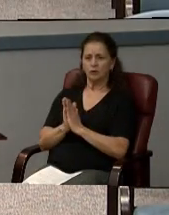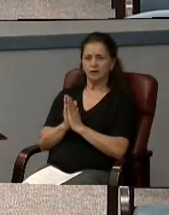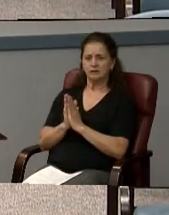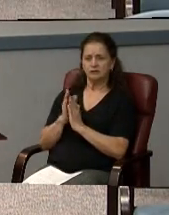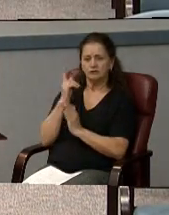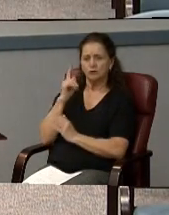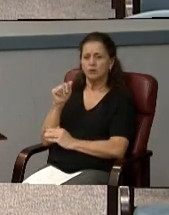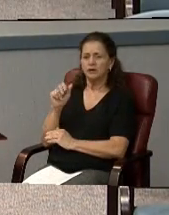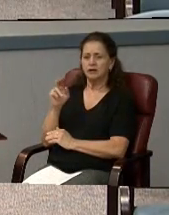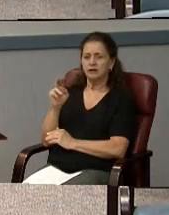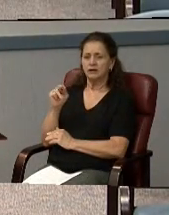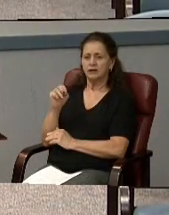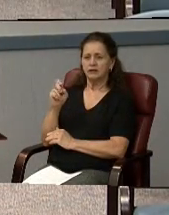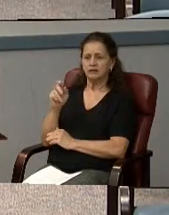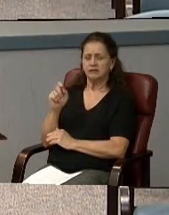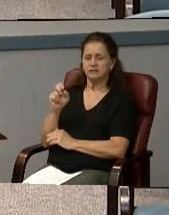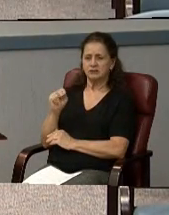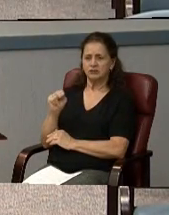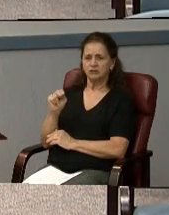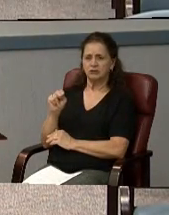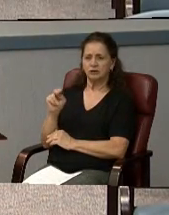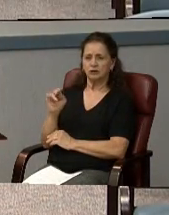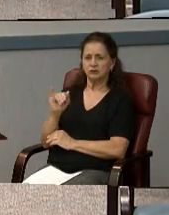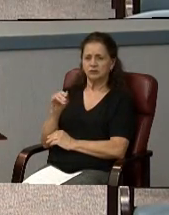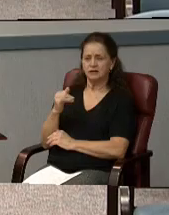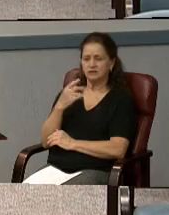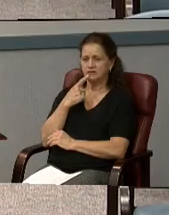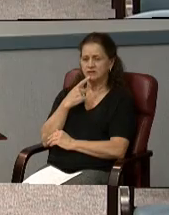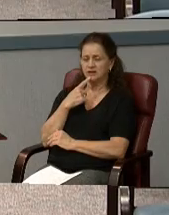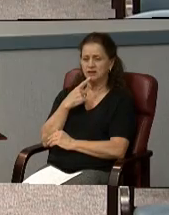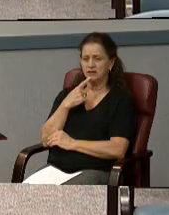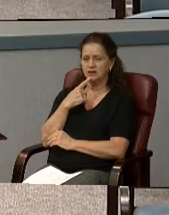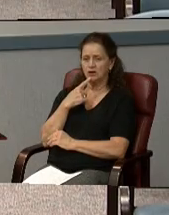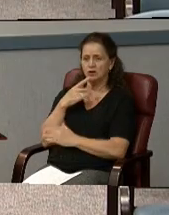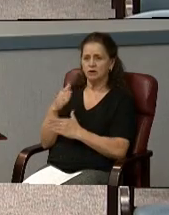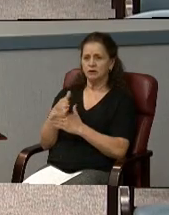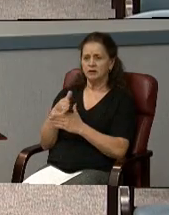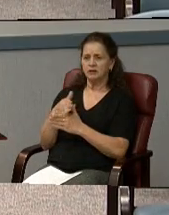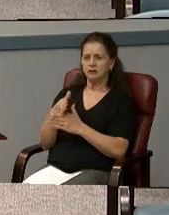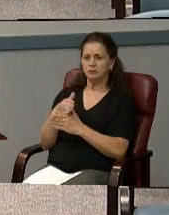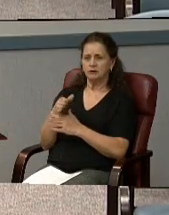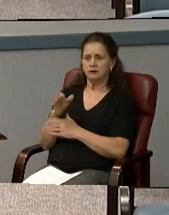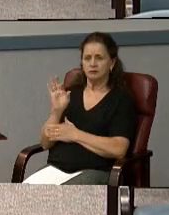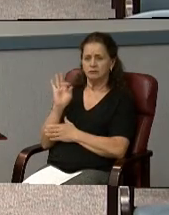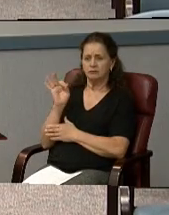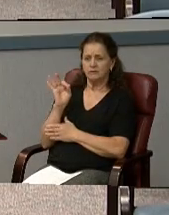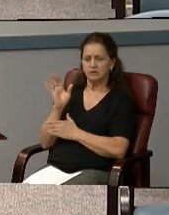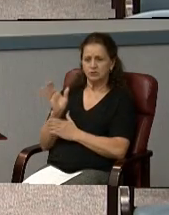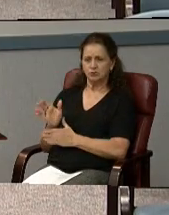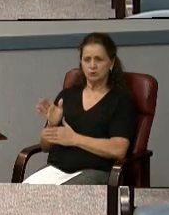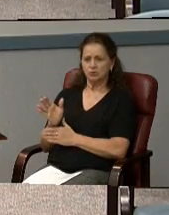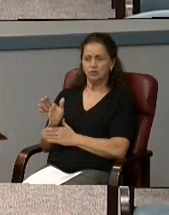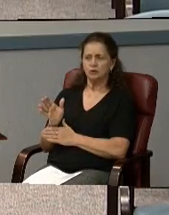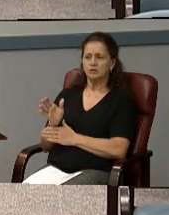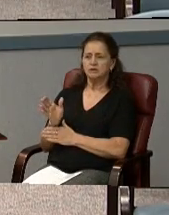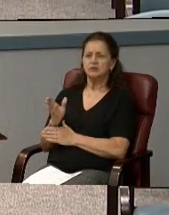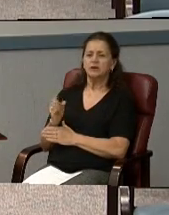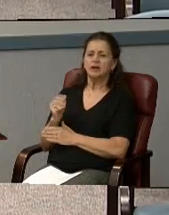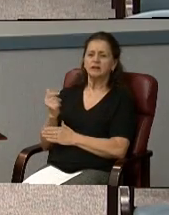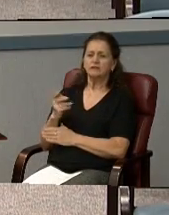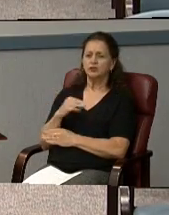I'd also like to mention that our Interim Minister, the Reverend Dr. Margie Ittings, as well as a couple members of our church.